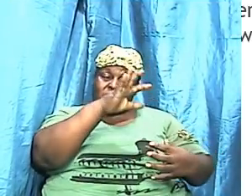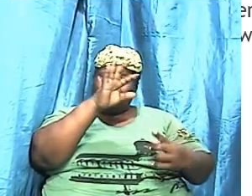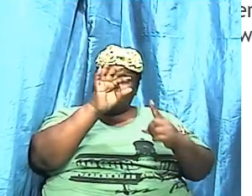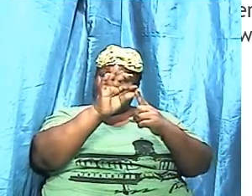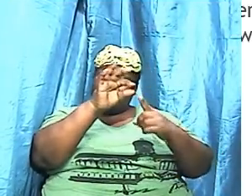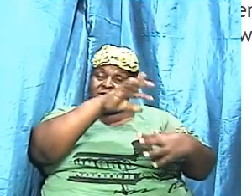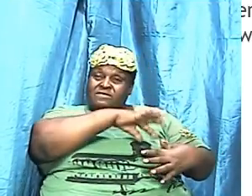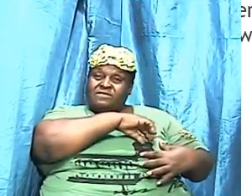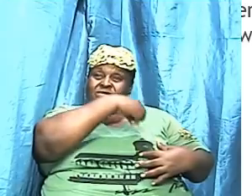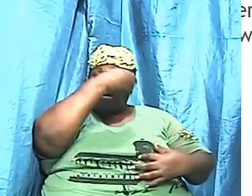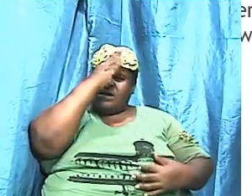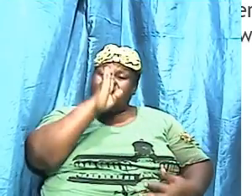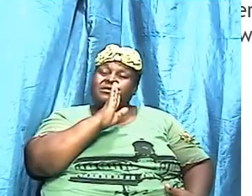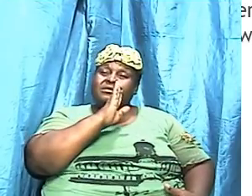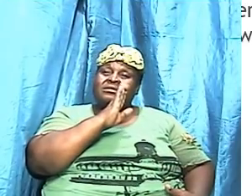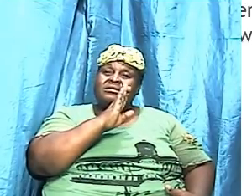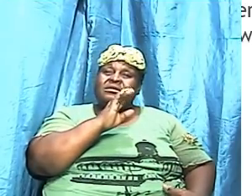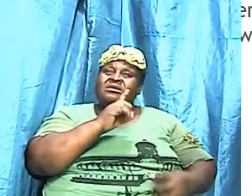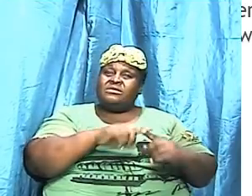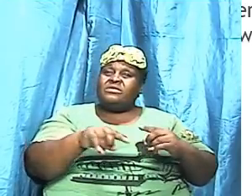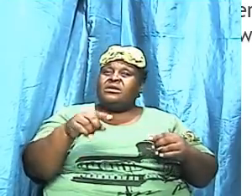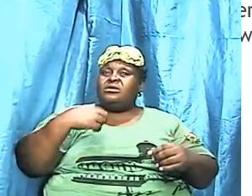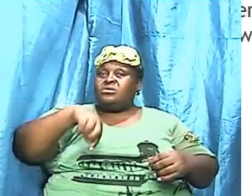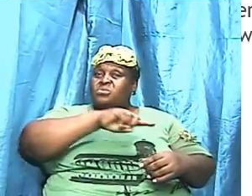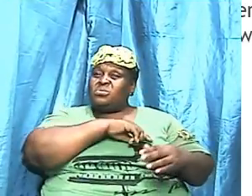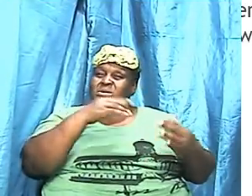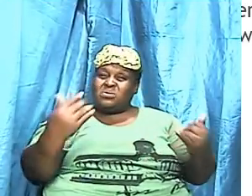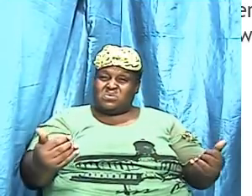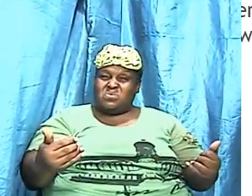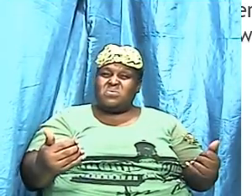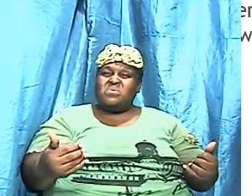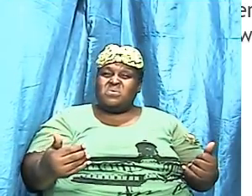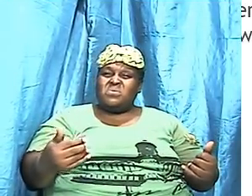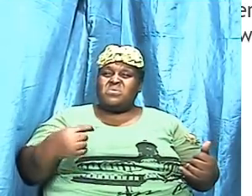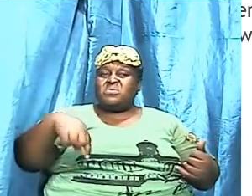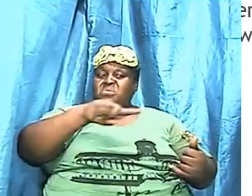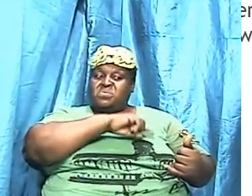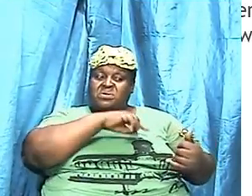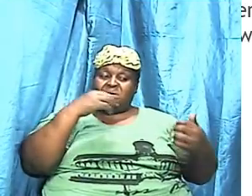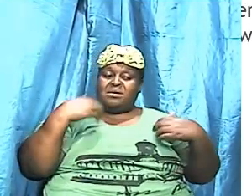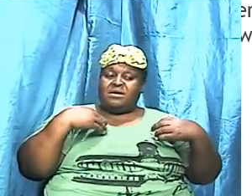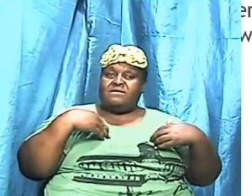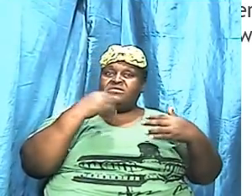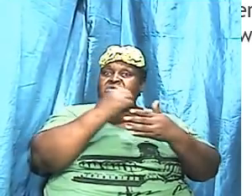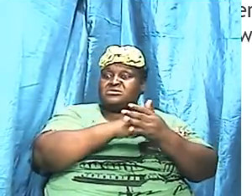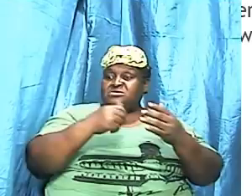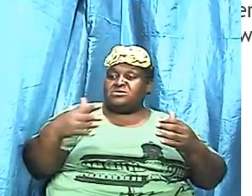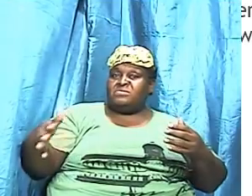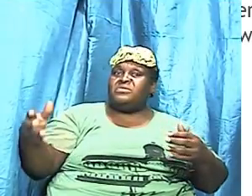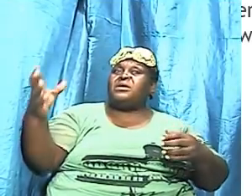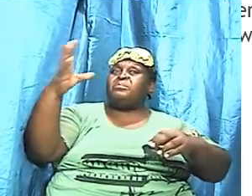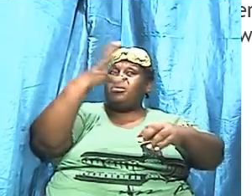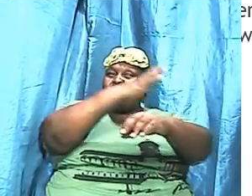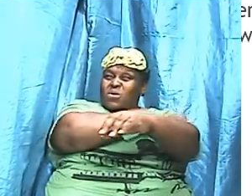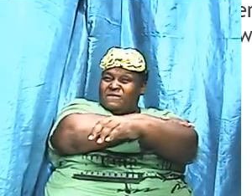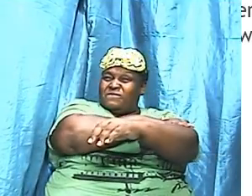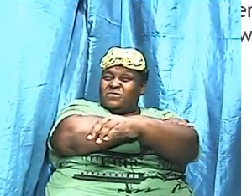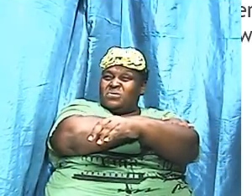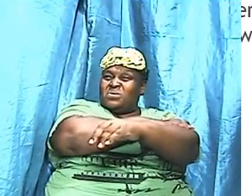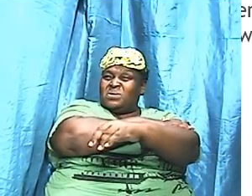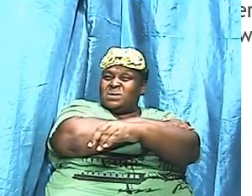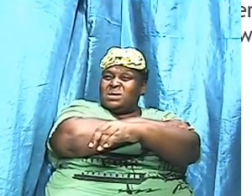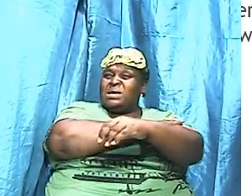something tremendously powerful, tremendously brutal